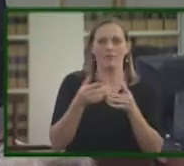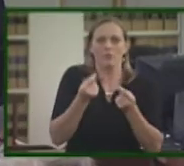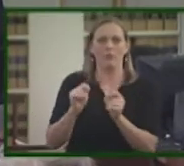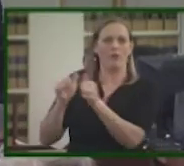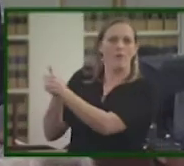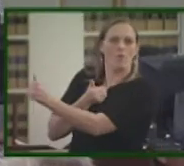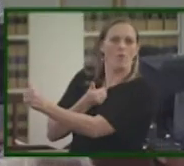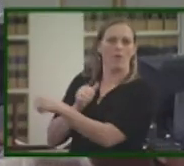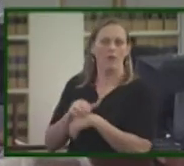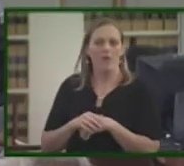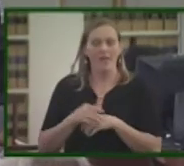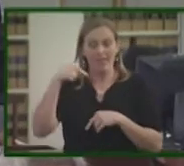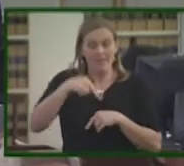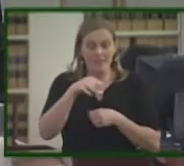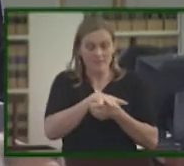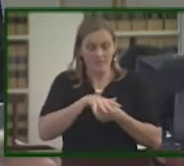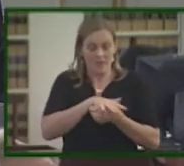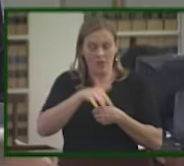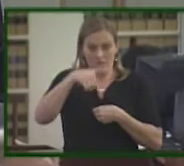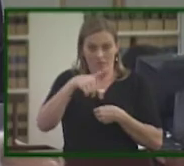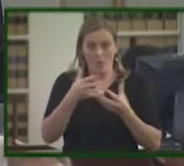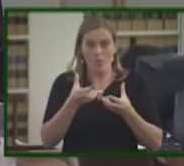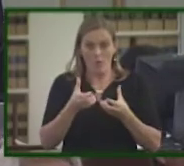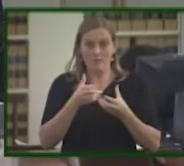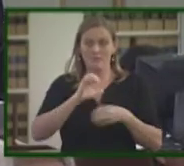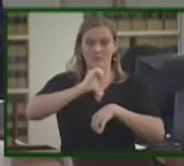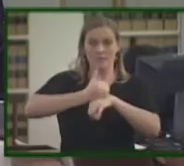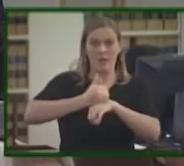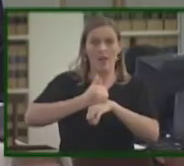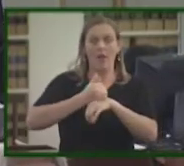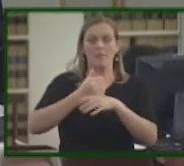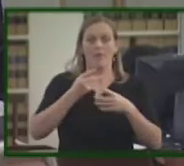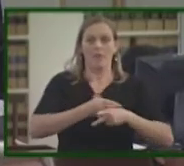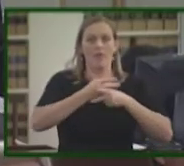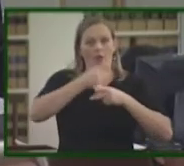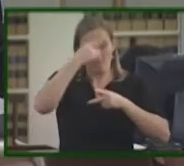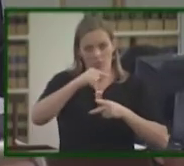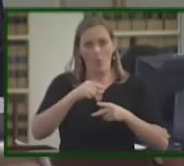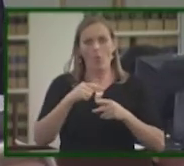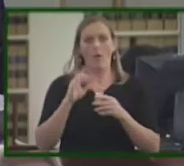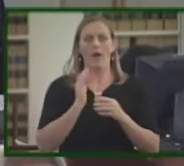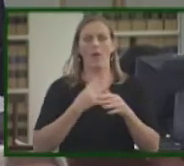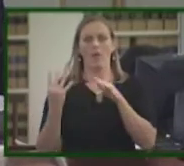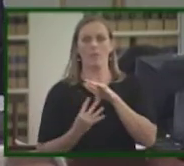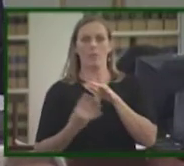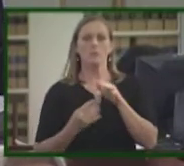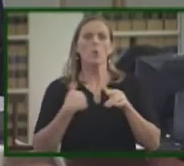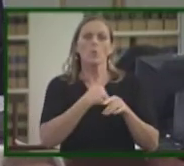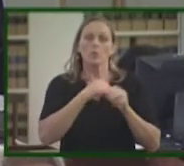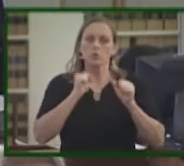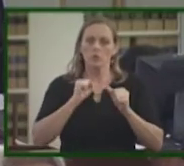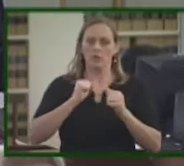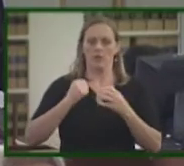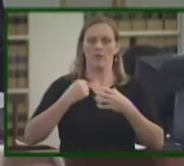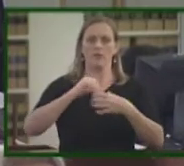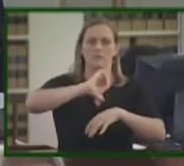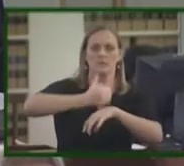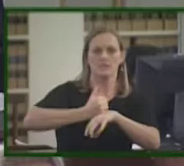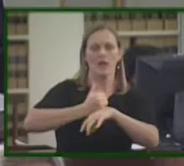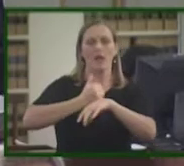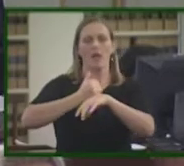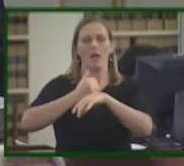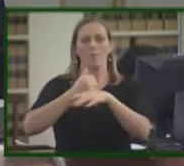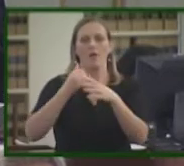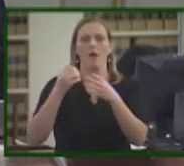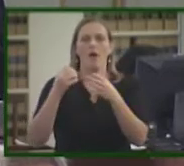If this body wants to demonstrate its care and concern for the many residents of the state who are immigrants, I suggest we spend our time enacting reforms that will spur